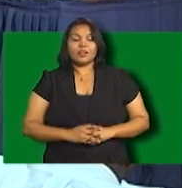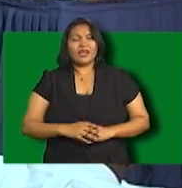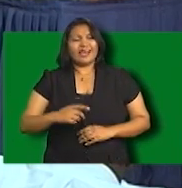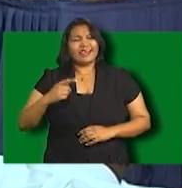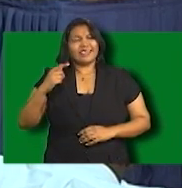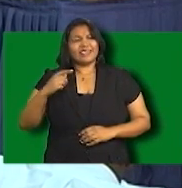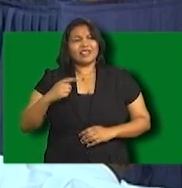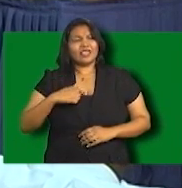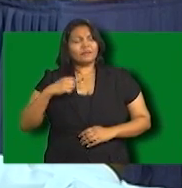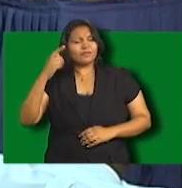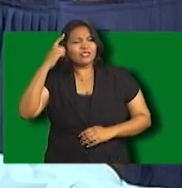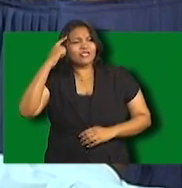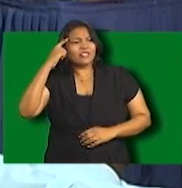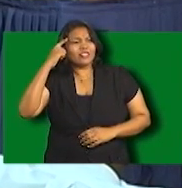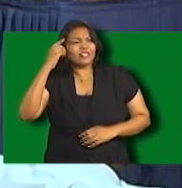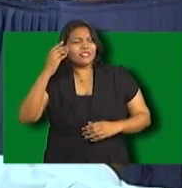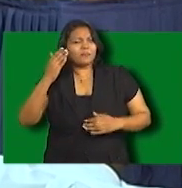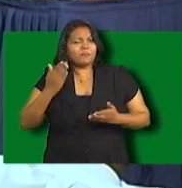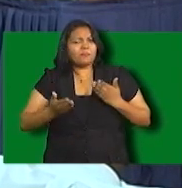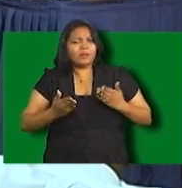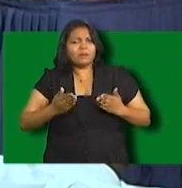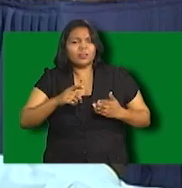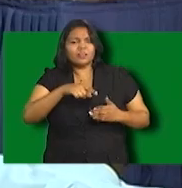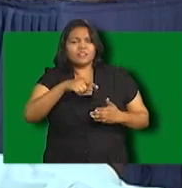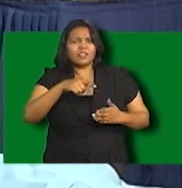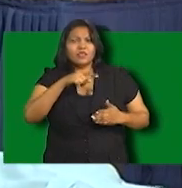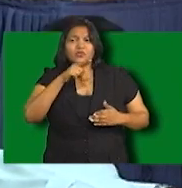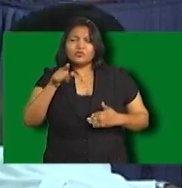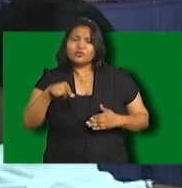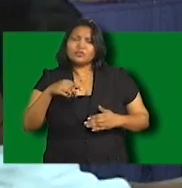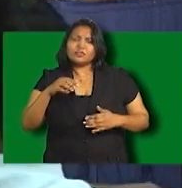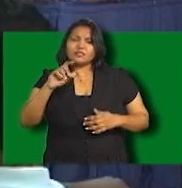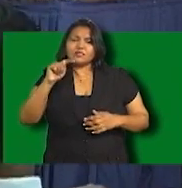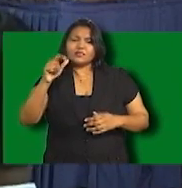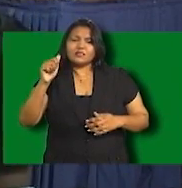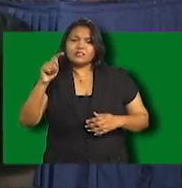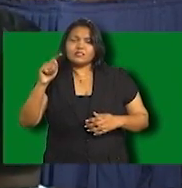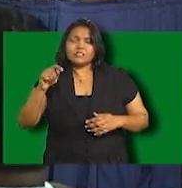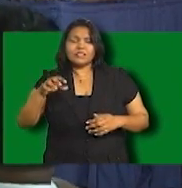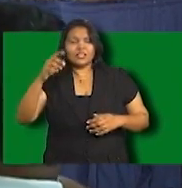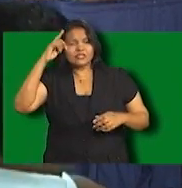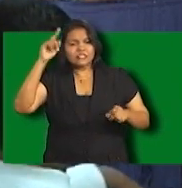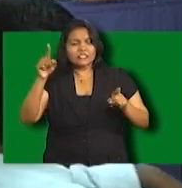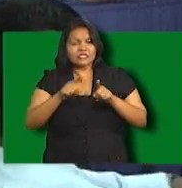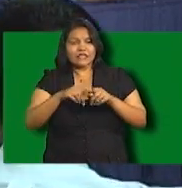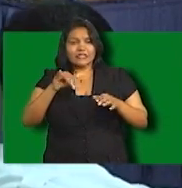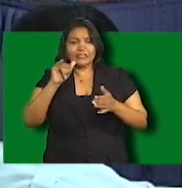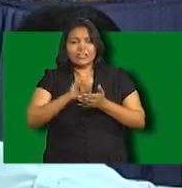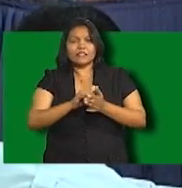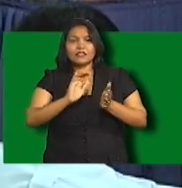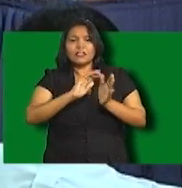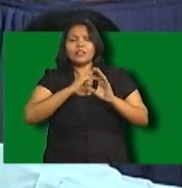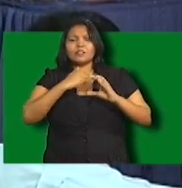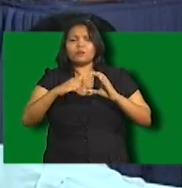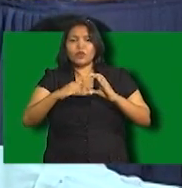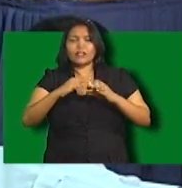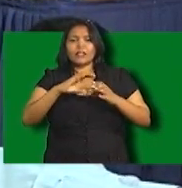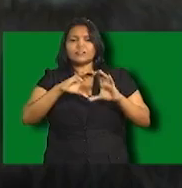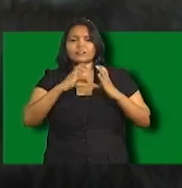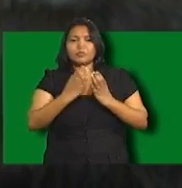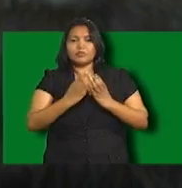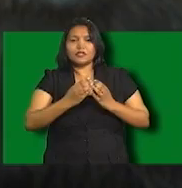be getting the notion that you all have already decided that the broadcaster will be a content